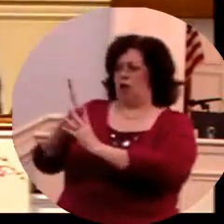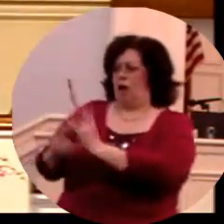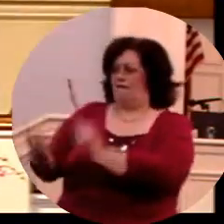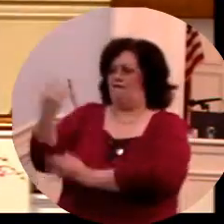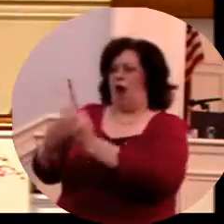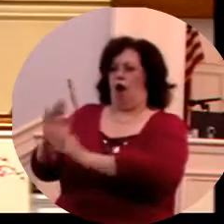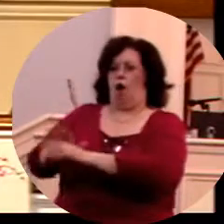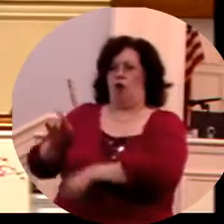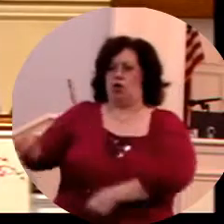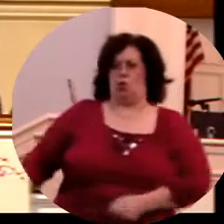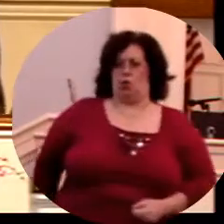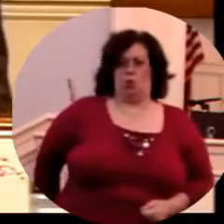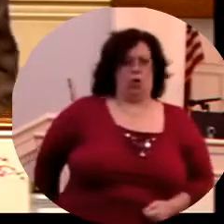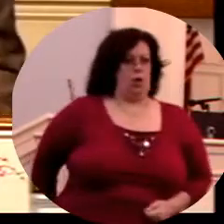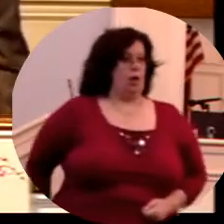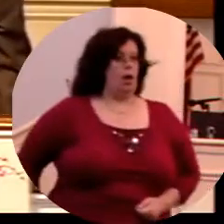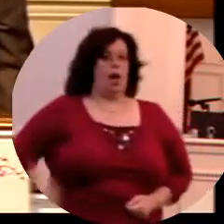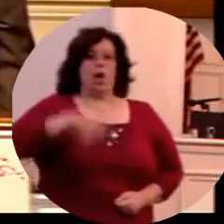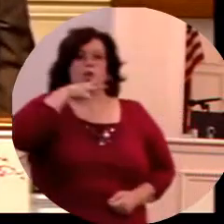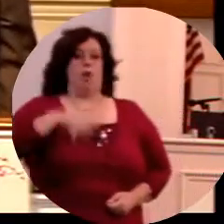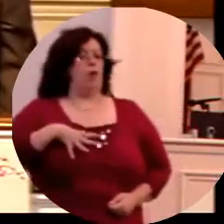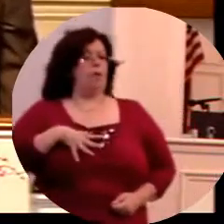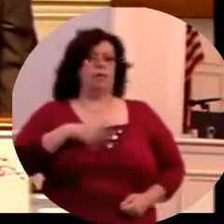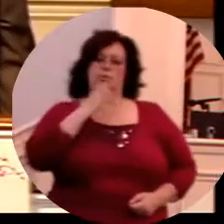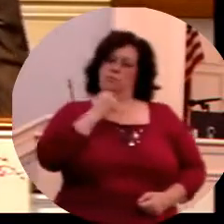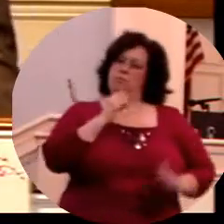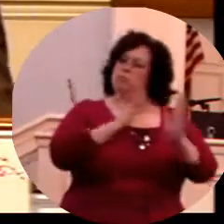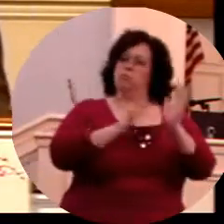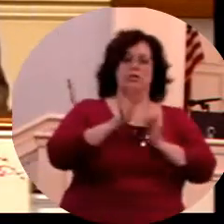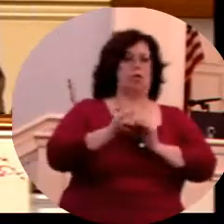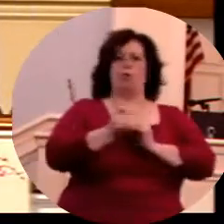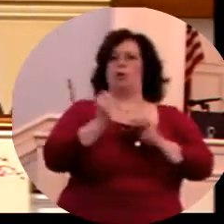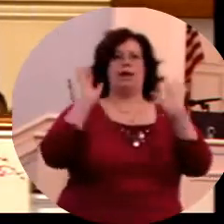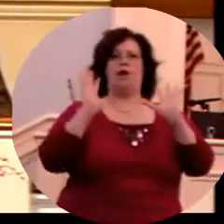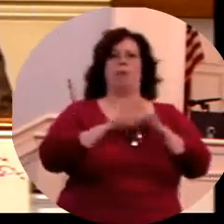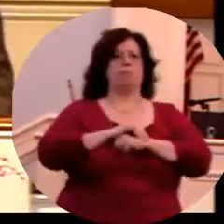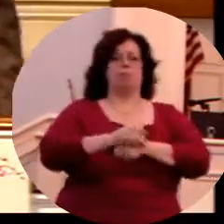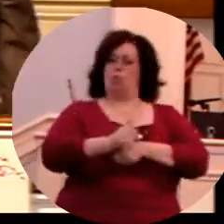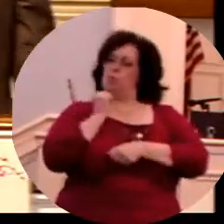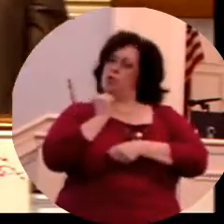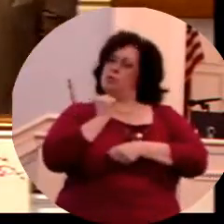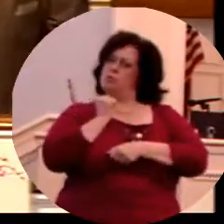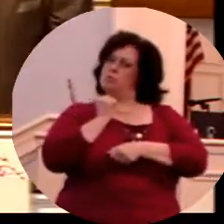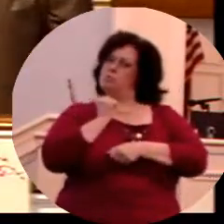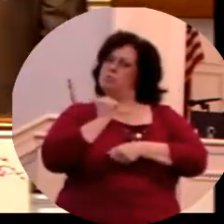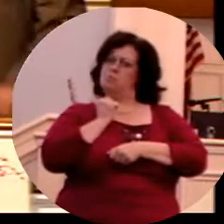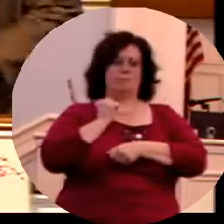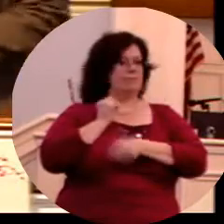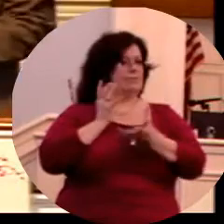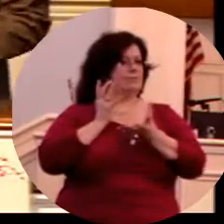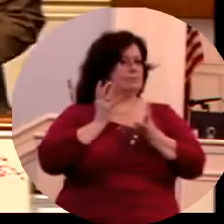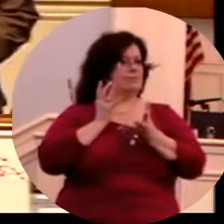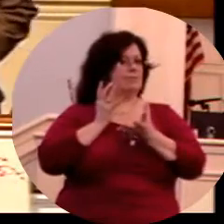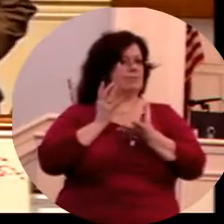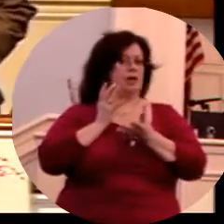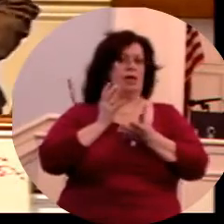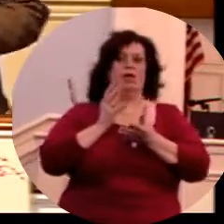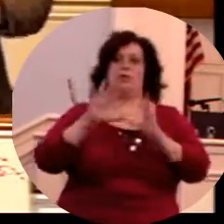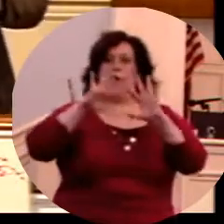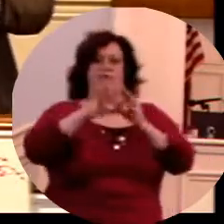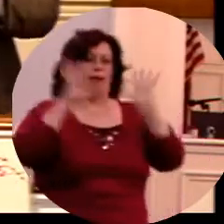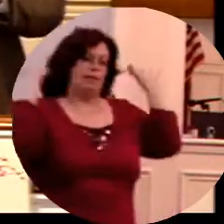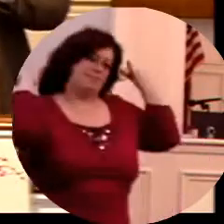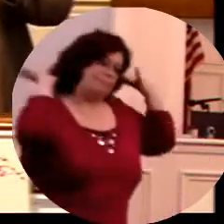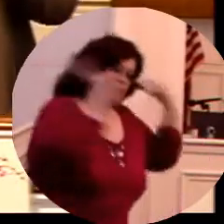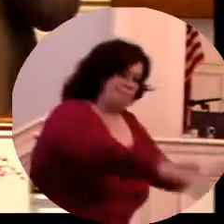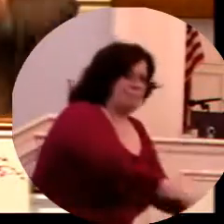and set your body on fire. And you know, that woman would not deny the Lord Jesus. And she said, I'll not deny my Savior. And they